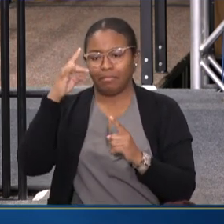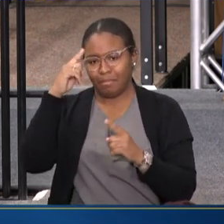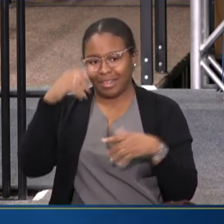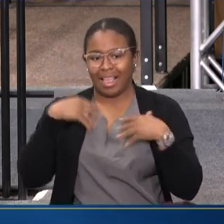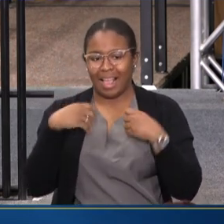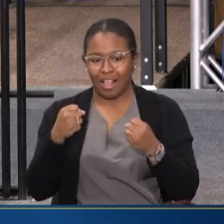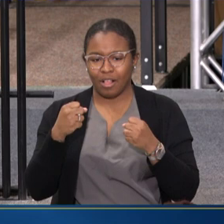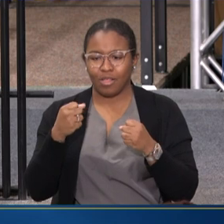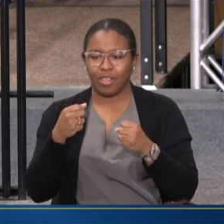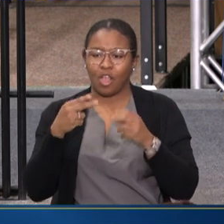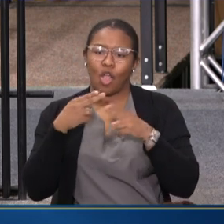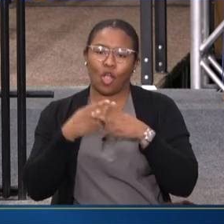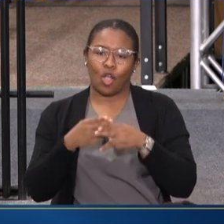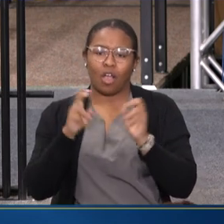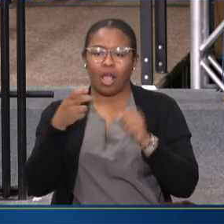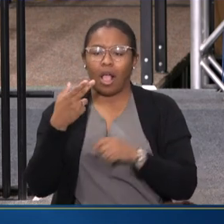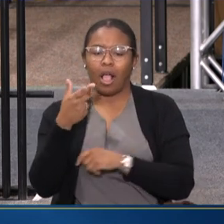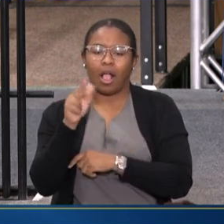THEY CALL IT A GUN BILL.